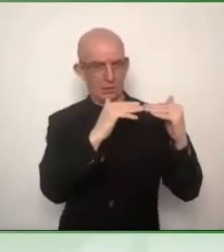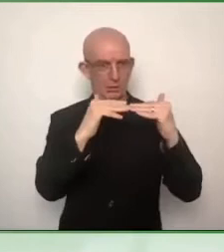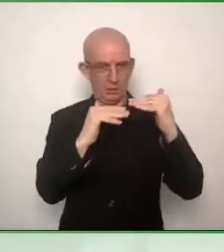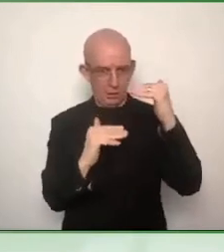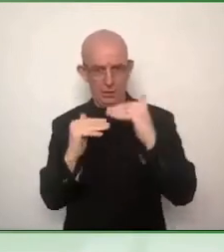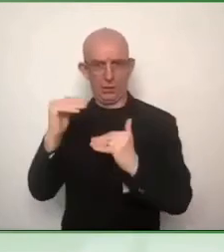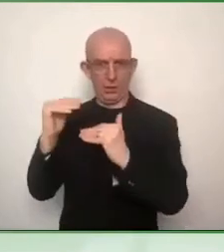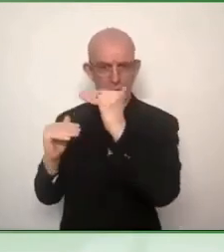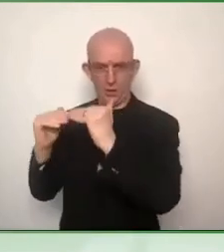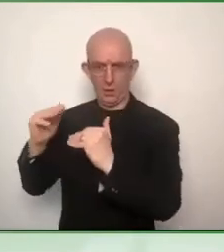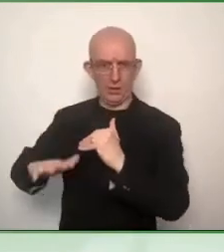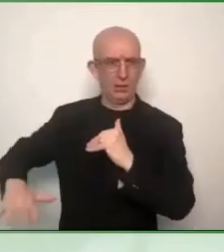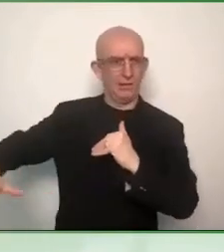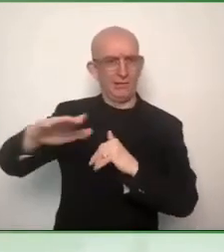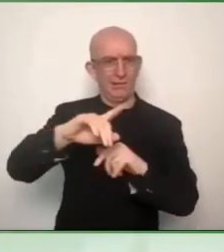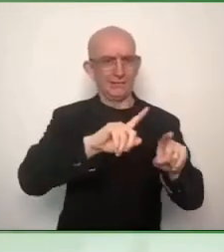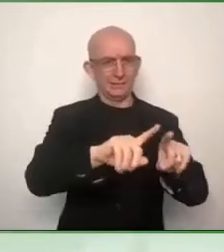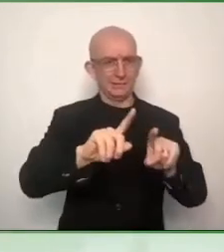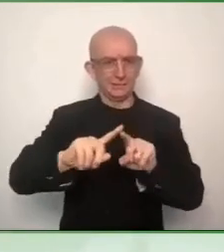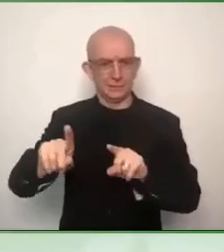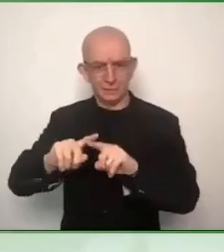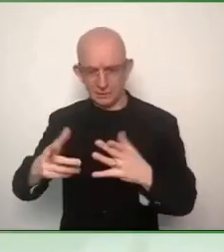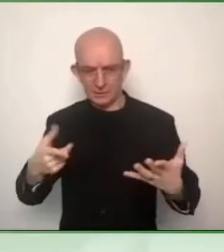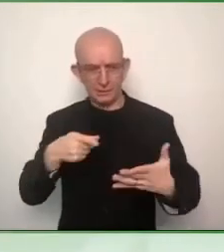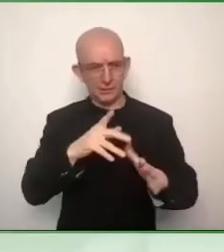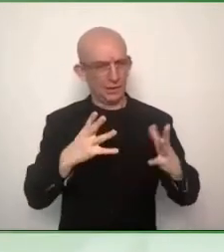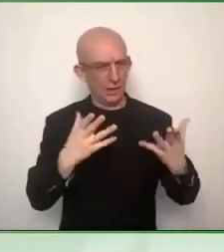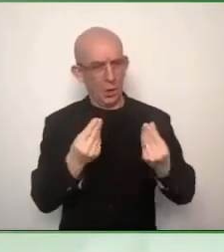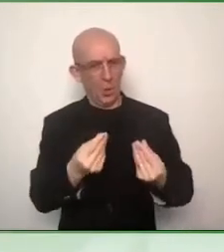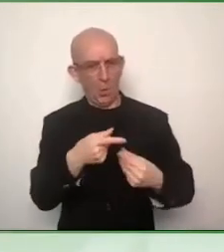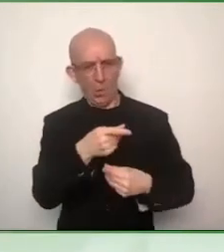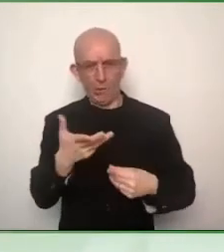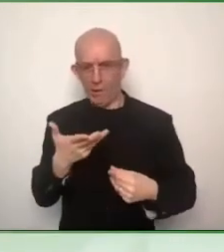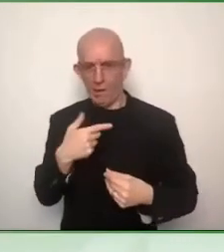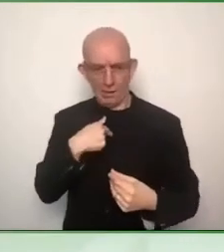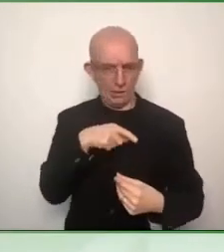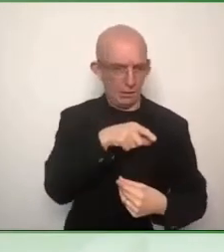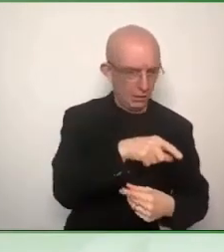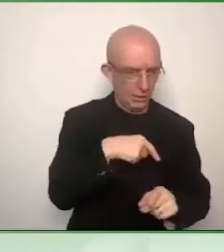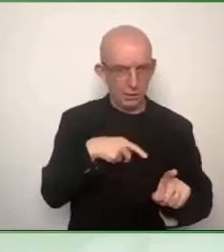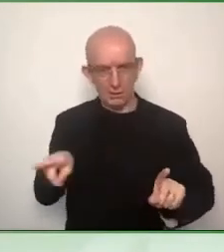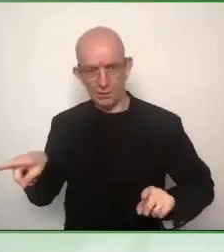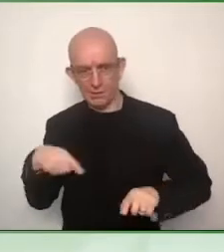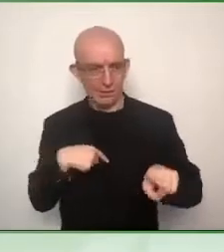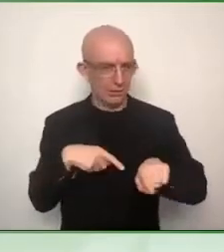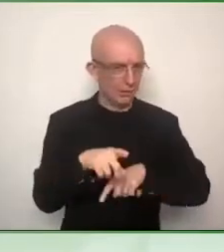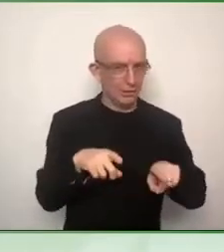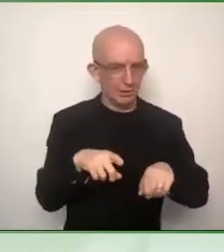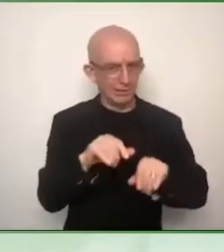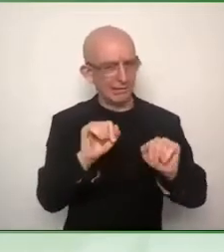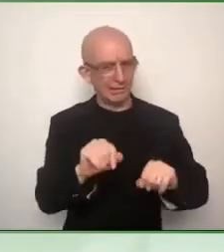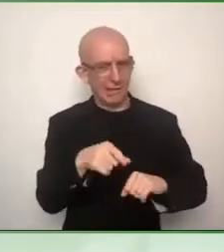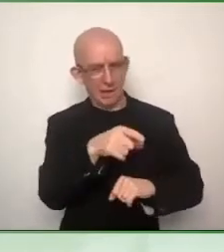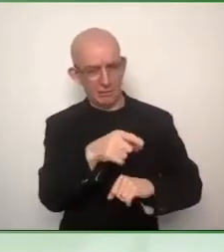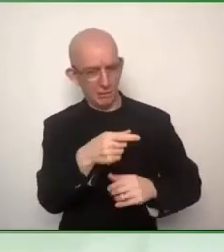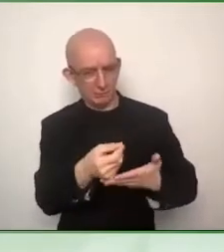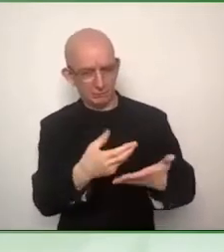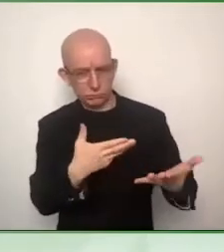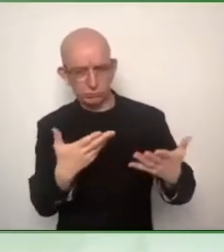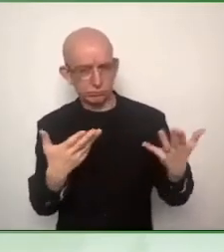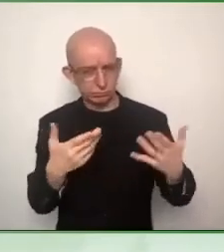we hand over to the graphic facilitation. So Shadi, what's your approach on standards? Maybe it is a bit of a